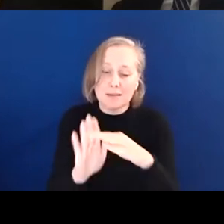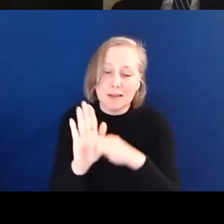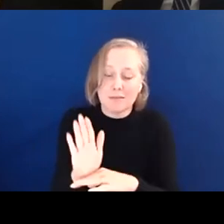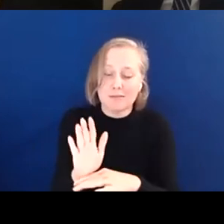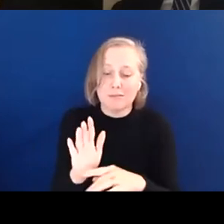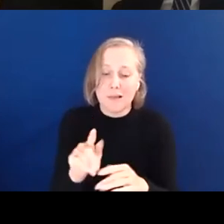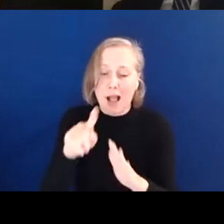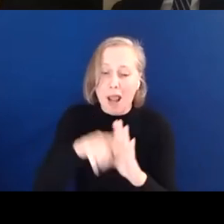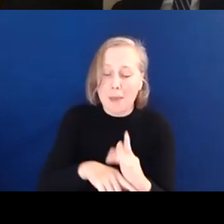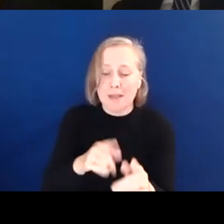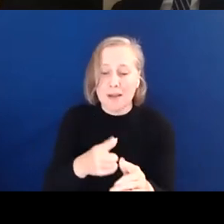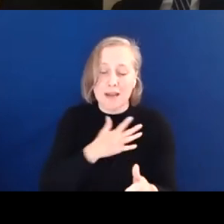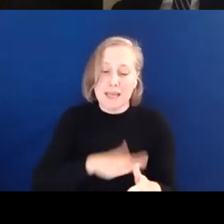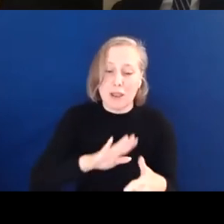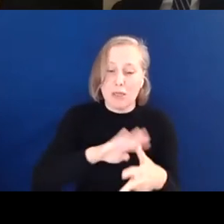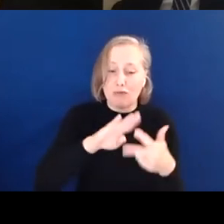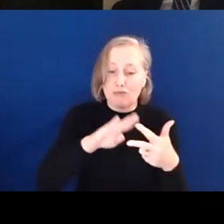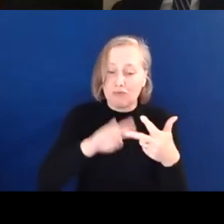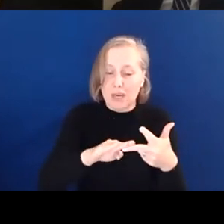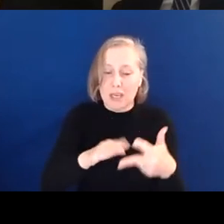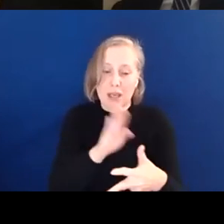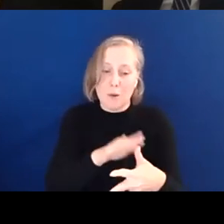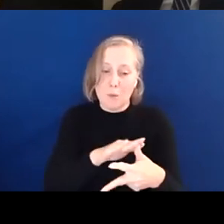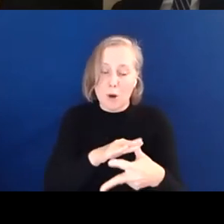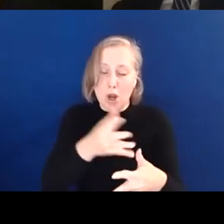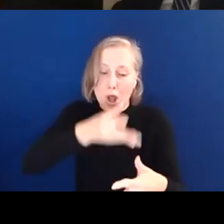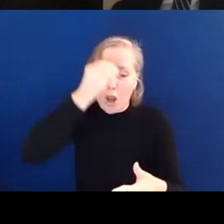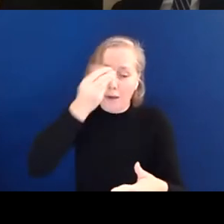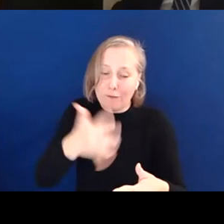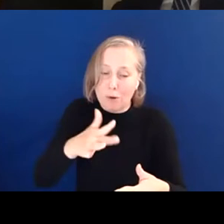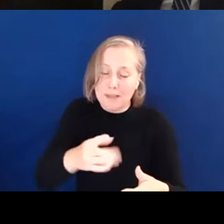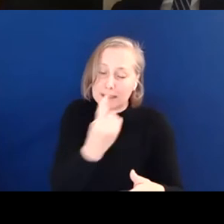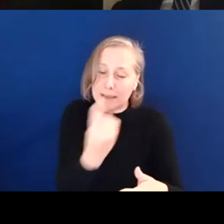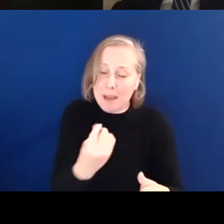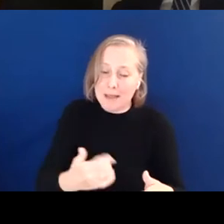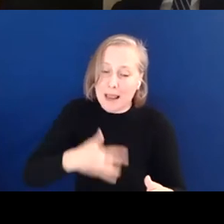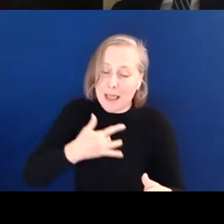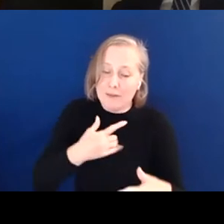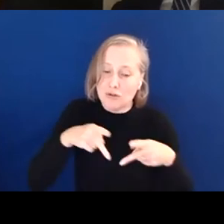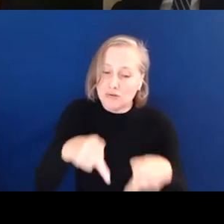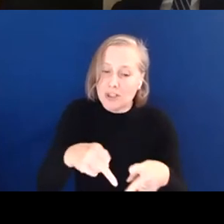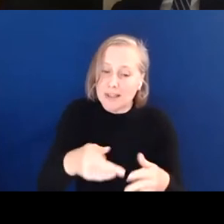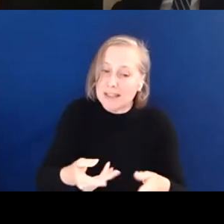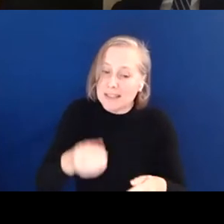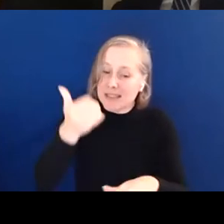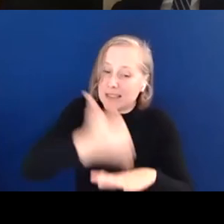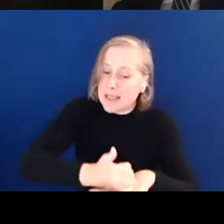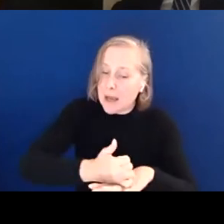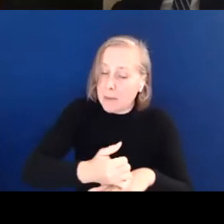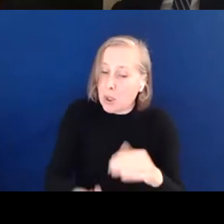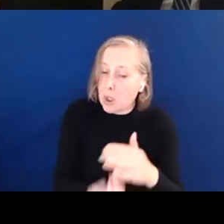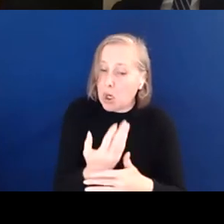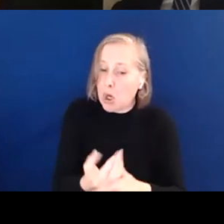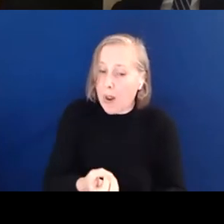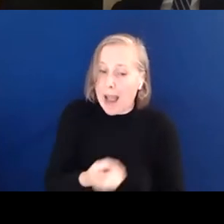evidence steps to take. One, learn from the independent living strategy set up by New Labour but sadly cut short, which